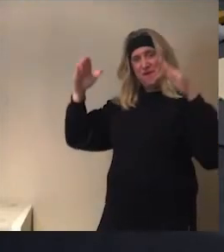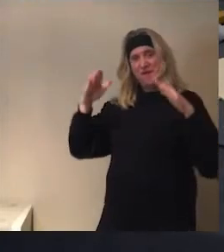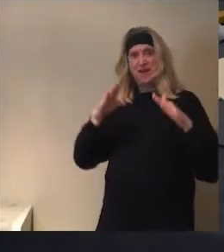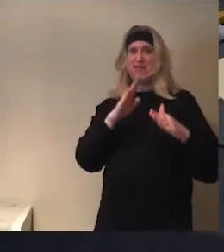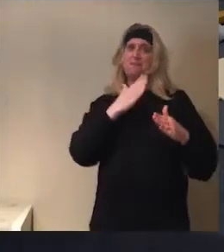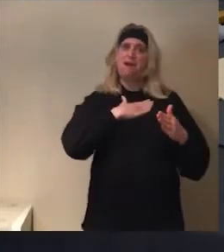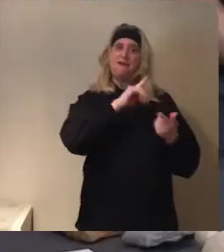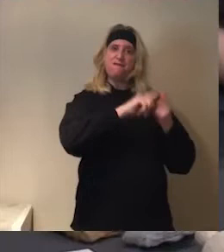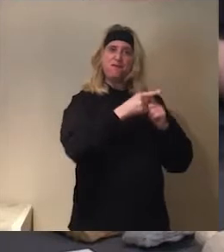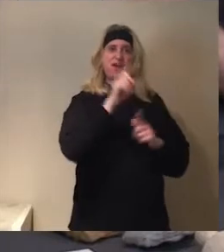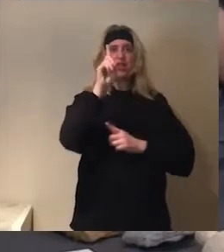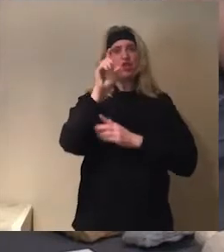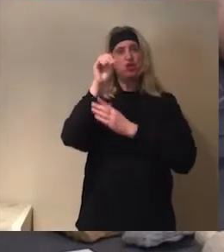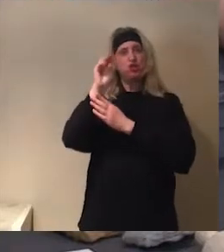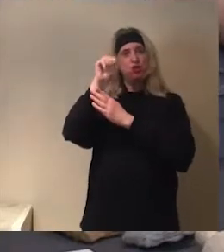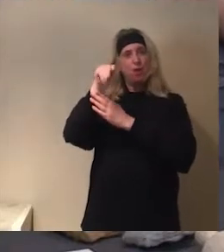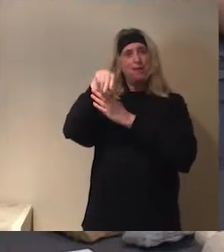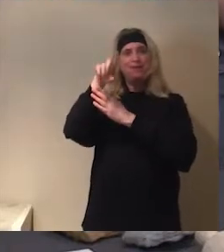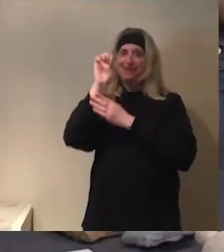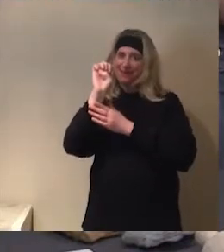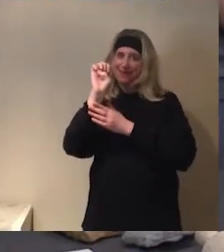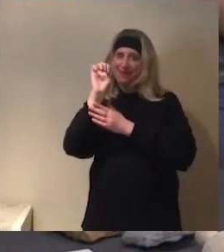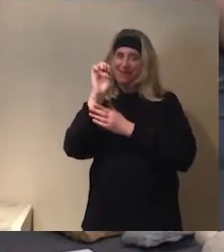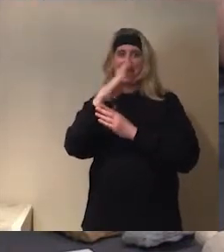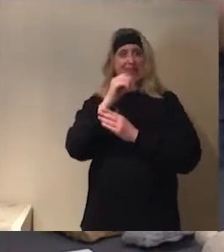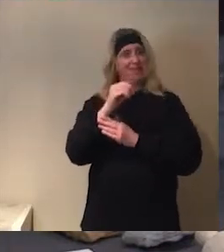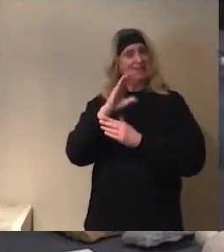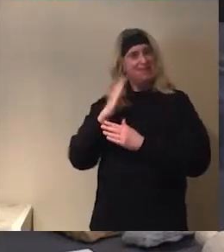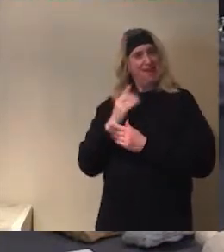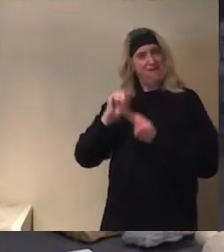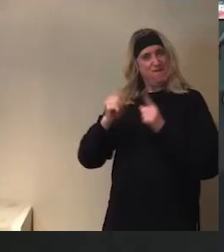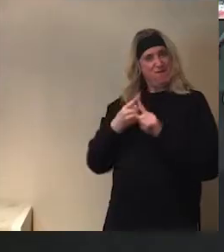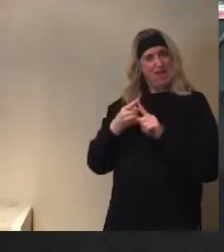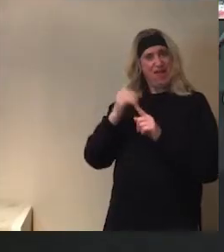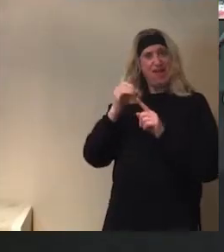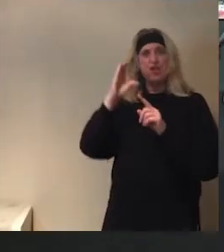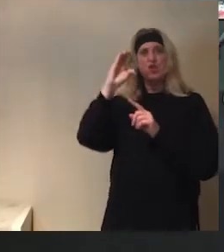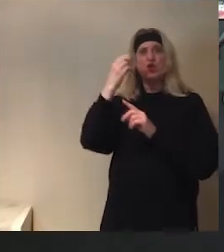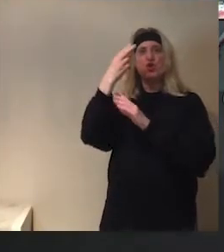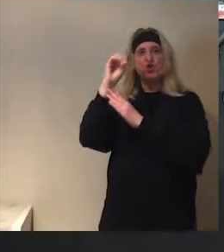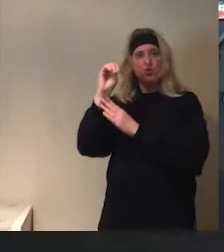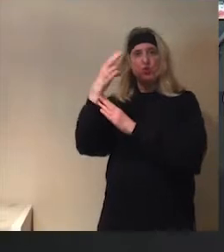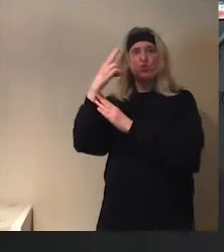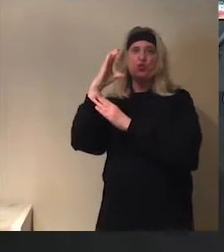And this is my friend Dominique. hi, hi. And this is our friend Shushu.